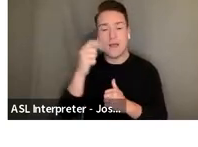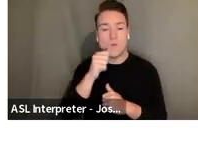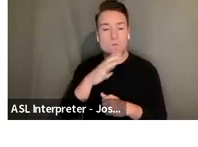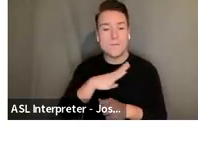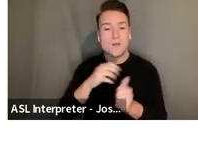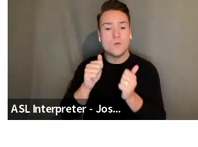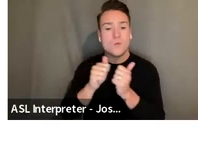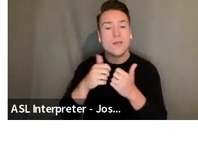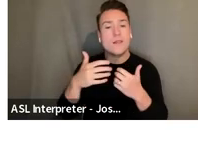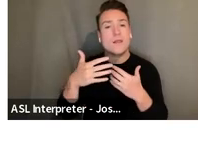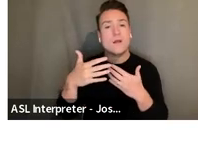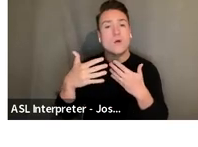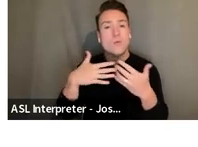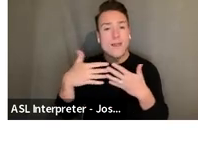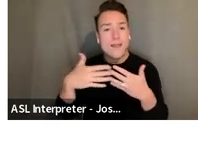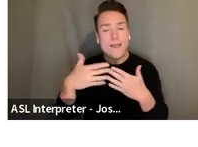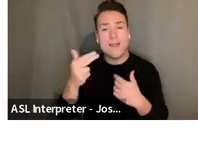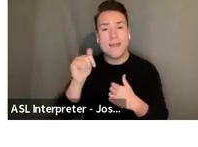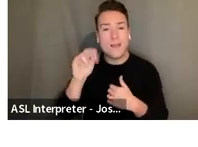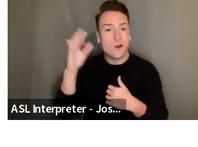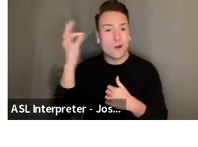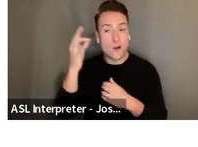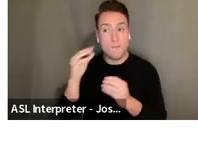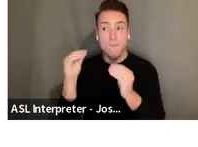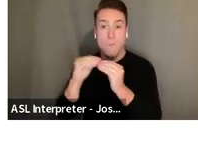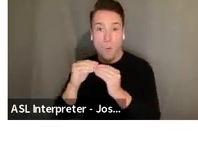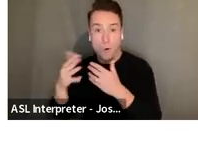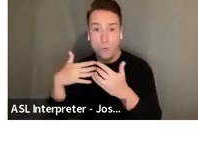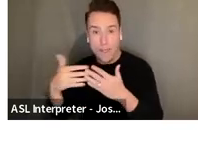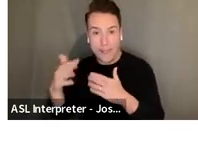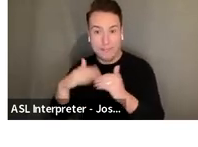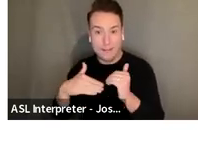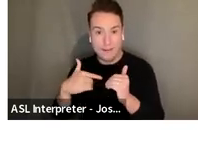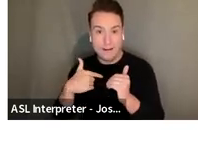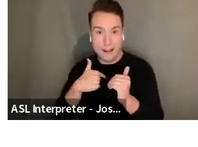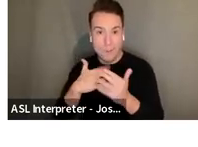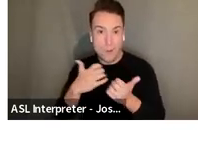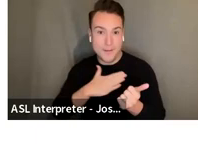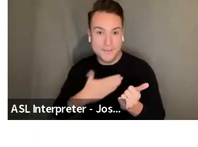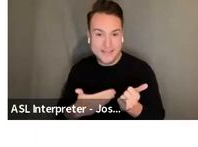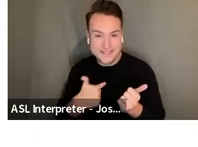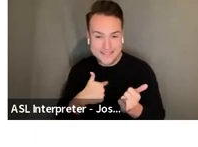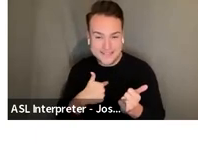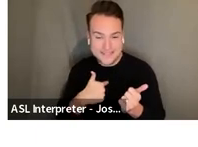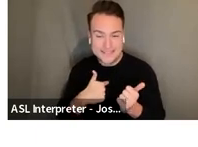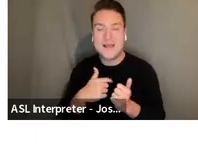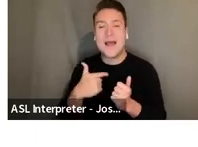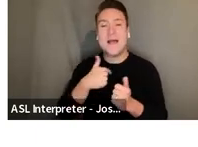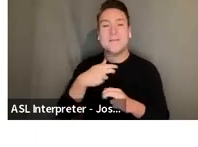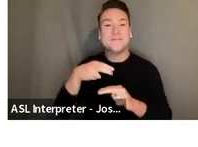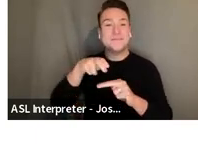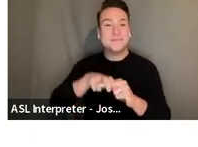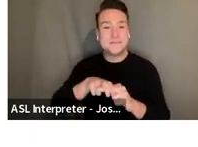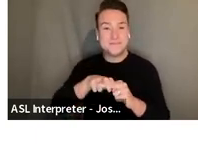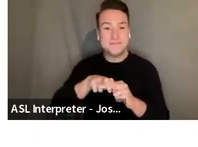hair, more gray than I'd like to admit. And I am sitting in front of a